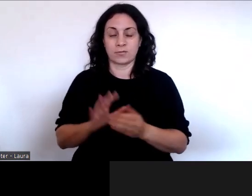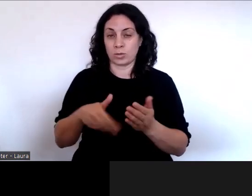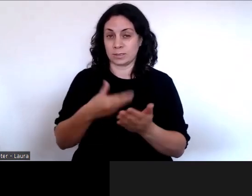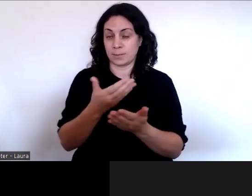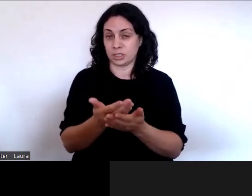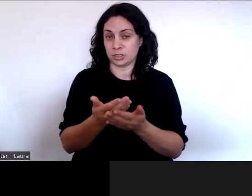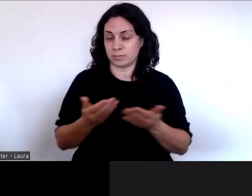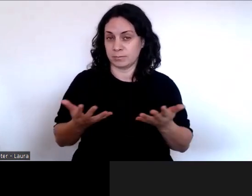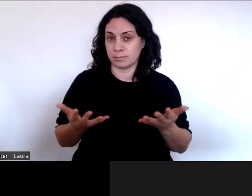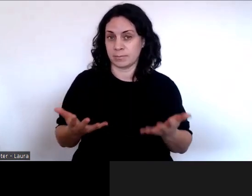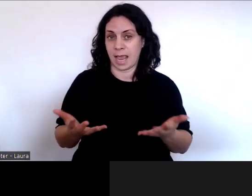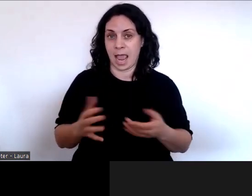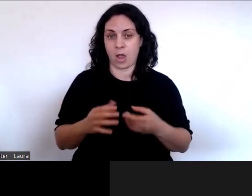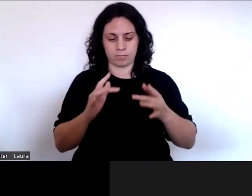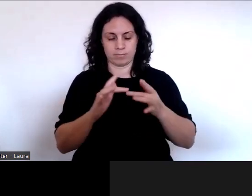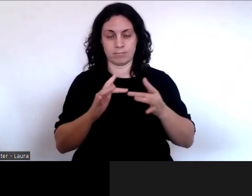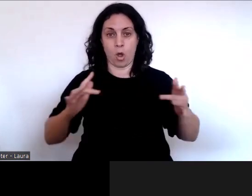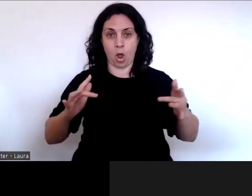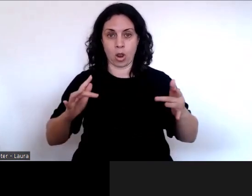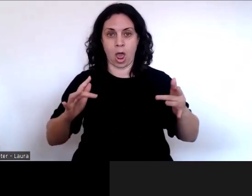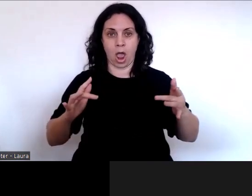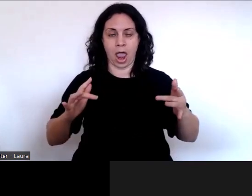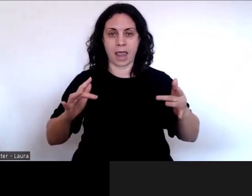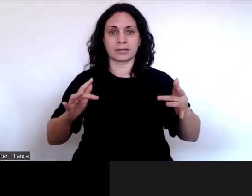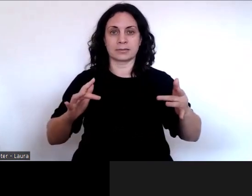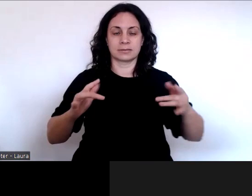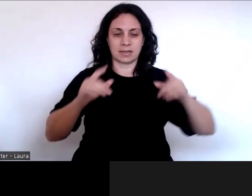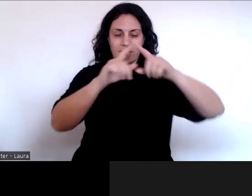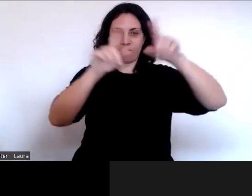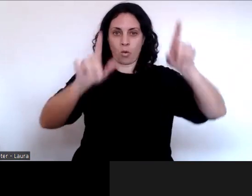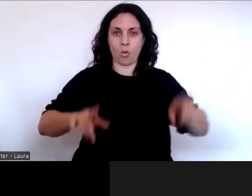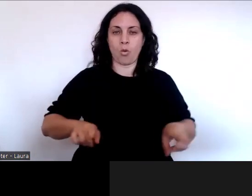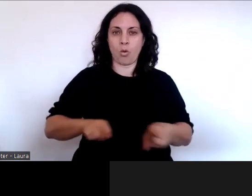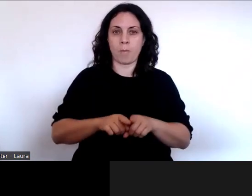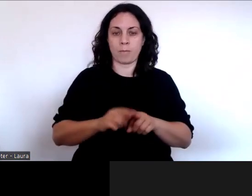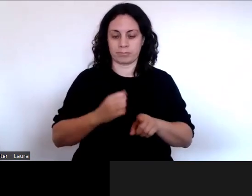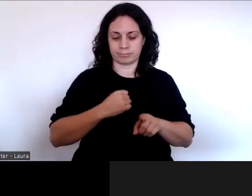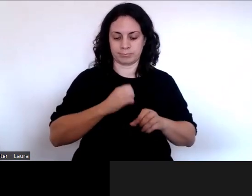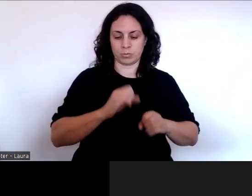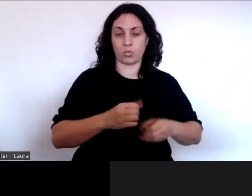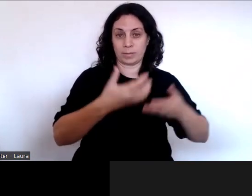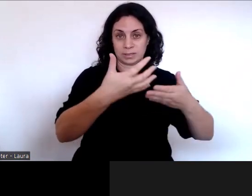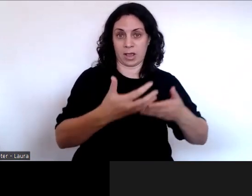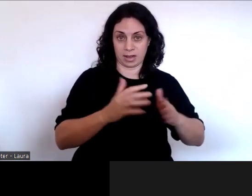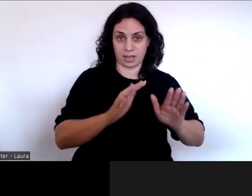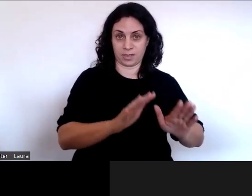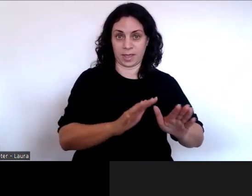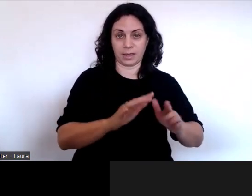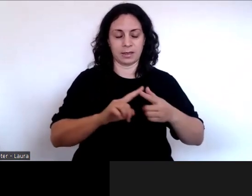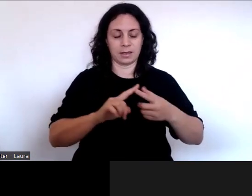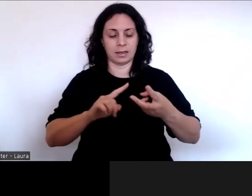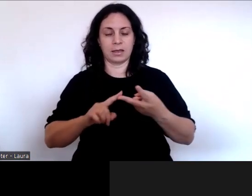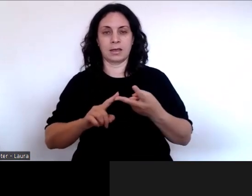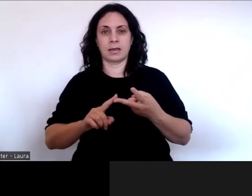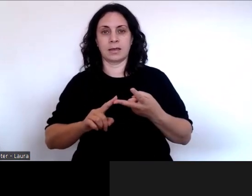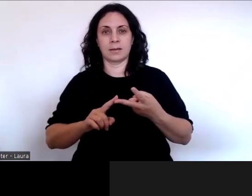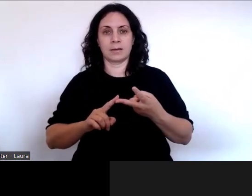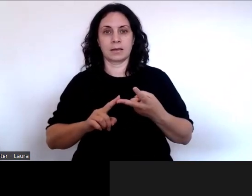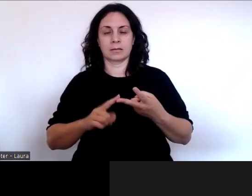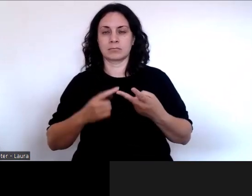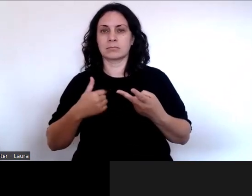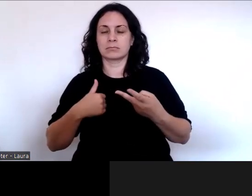online submission form that you can fill out on our website. But we're also happy to accept